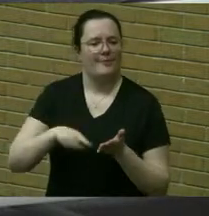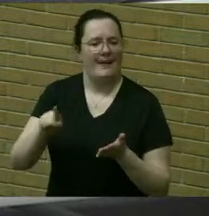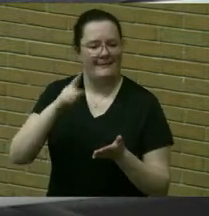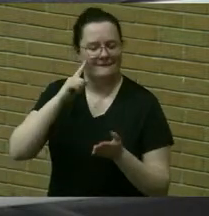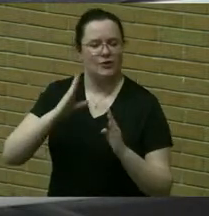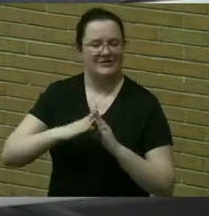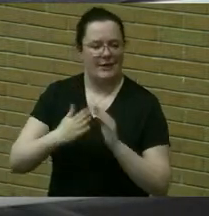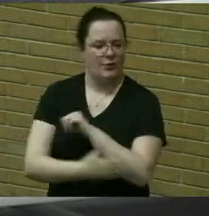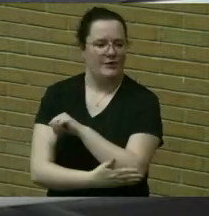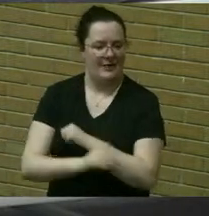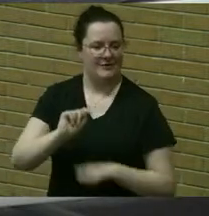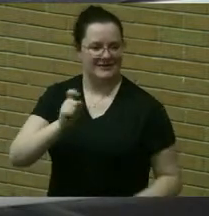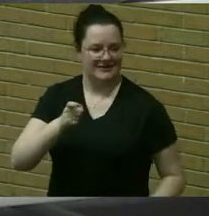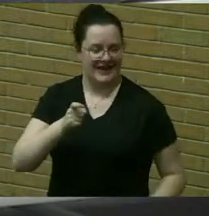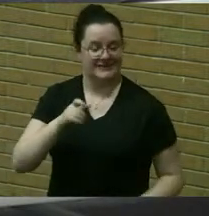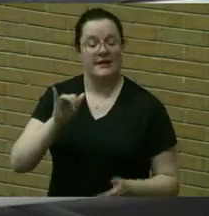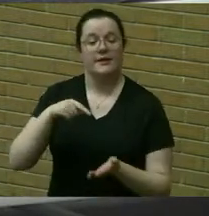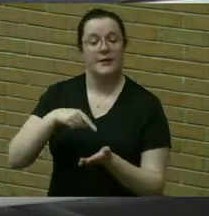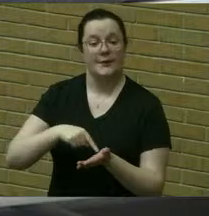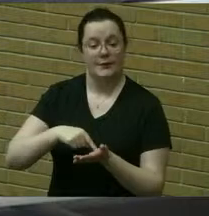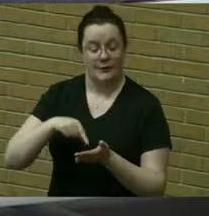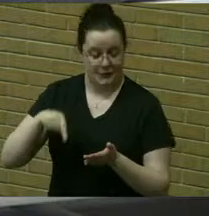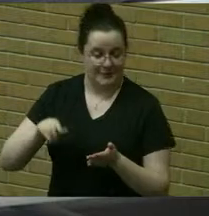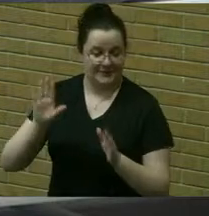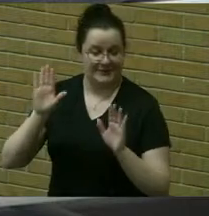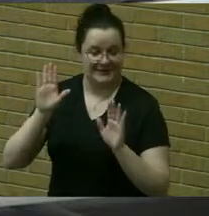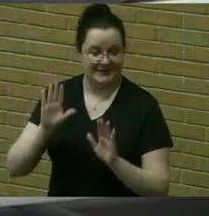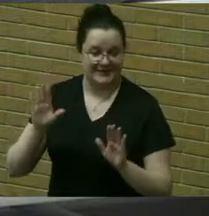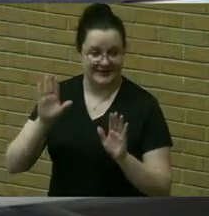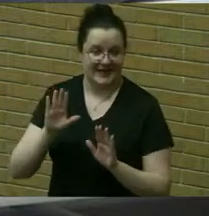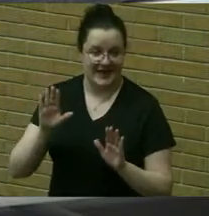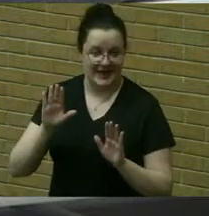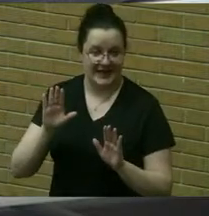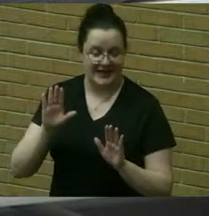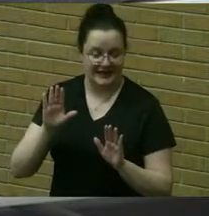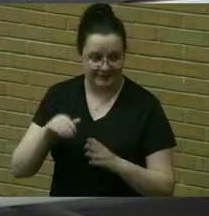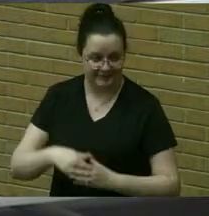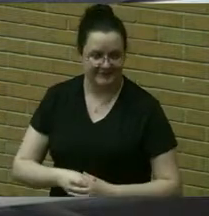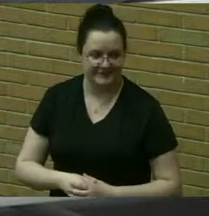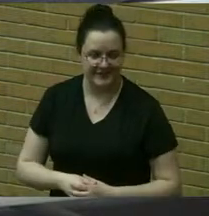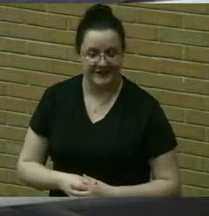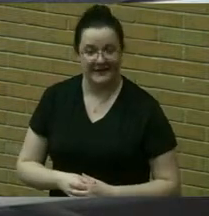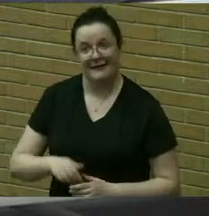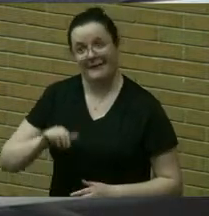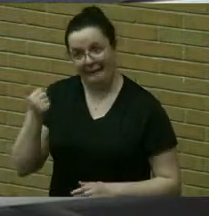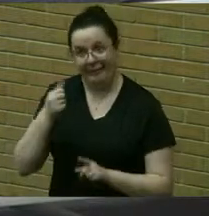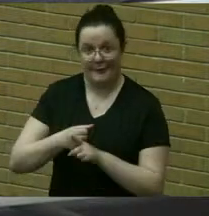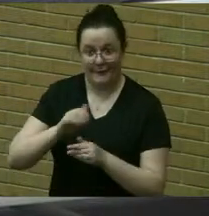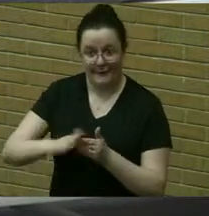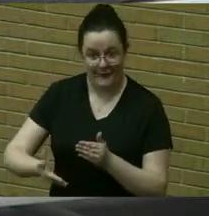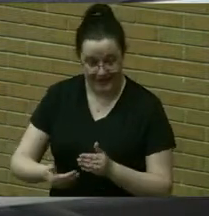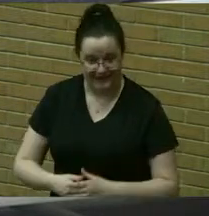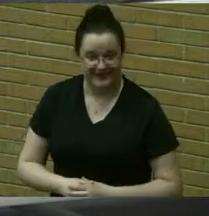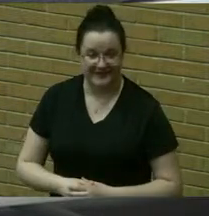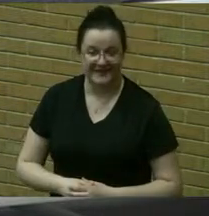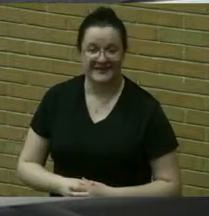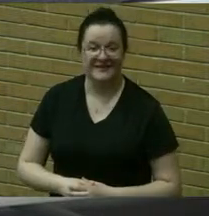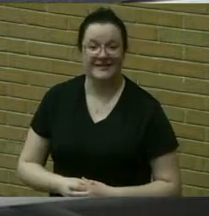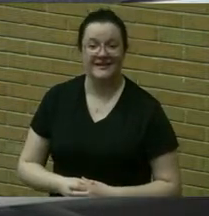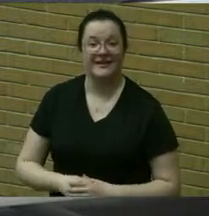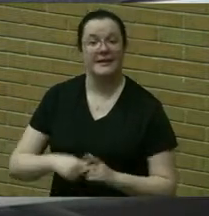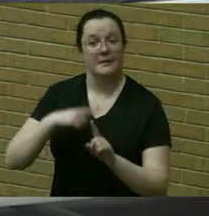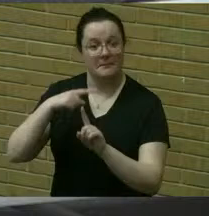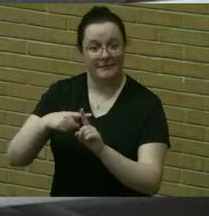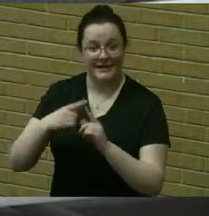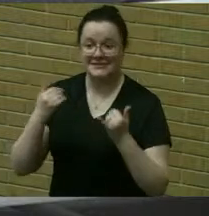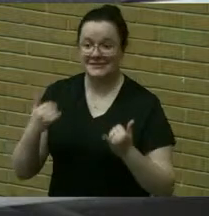the due date uh being sunday um mostly we're not open on the weekend um this year we have the added challenge of not being open on